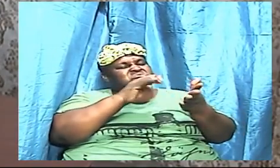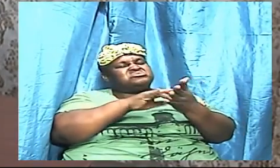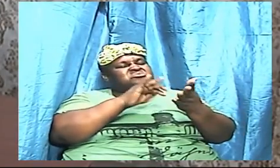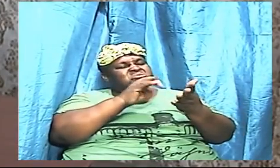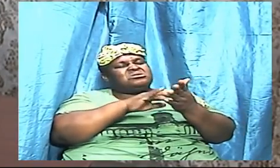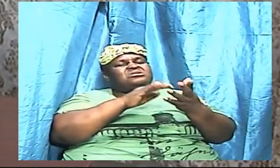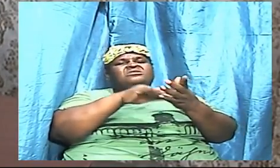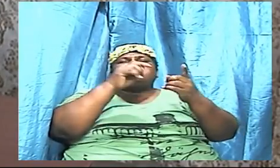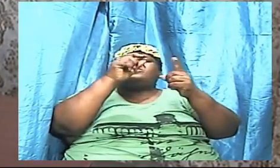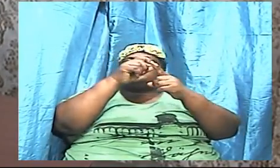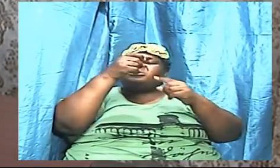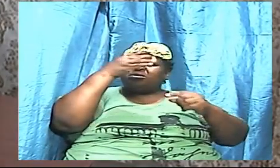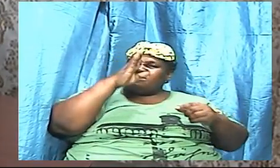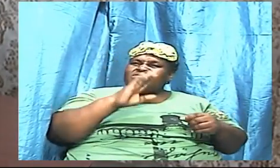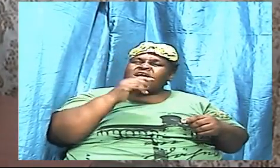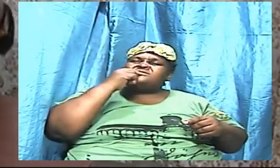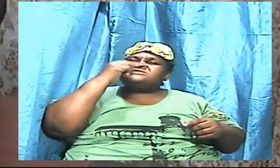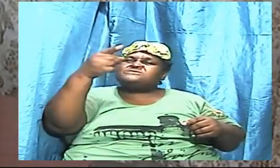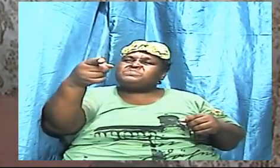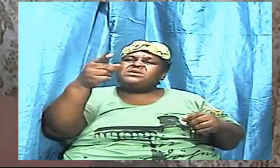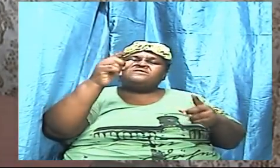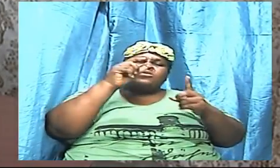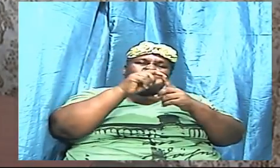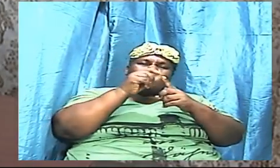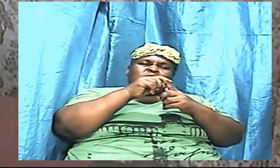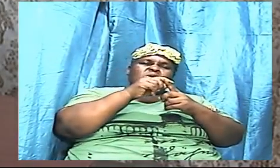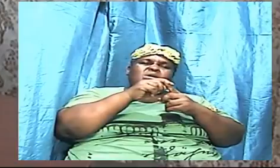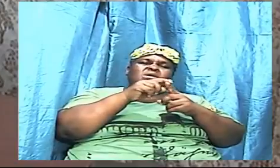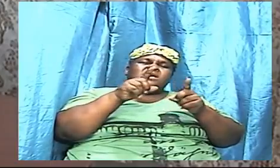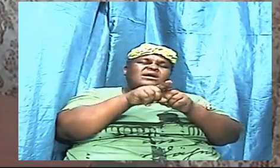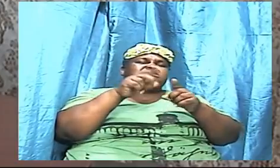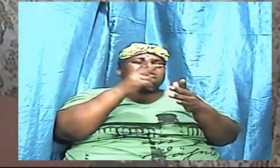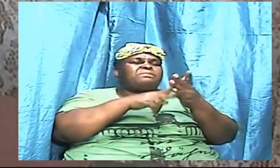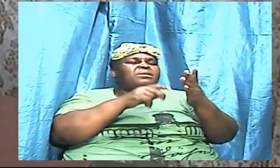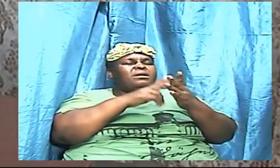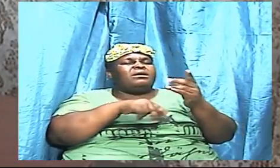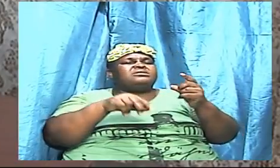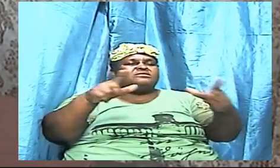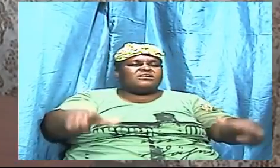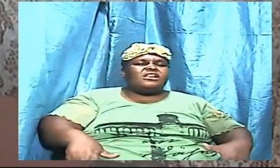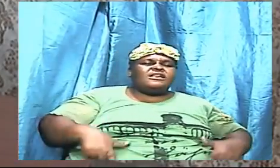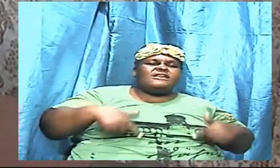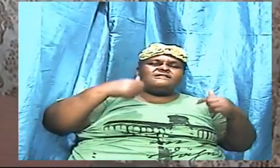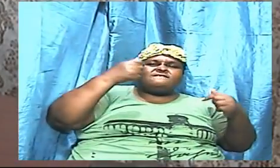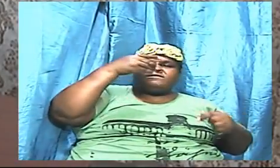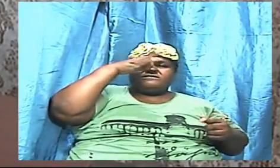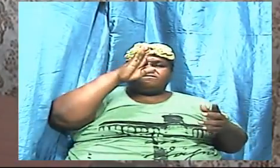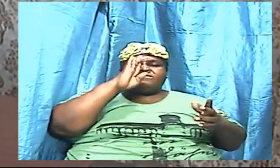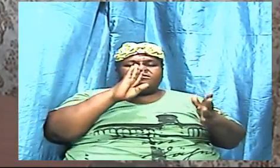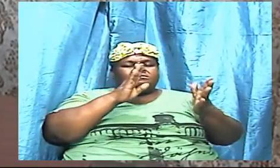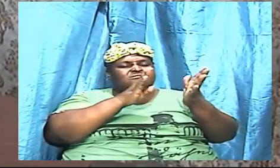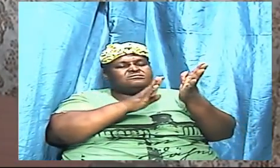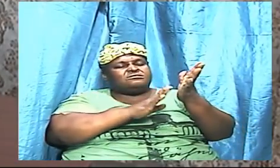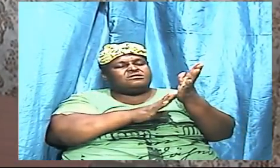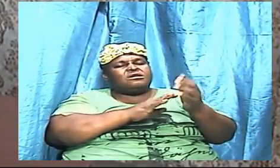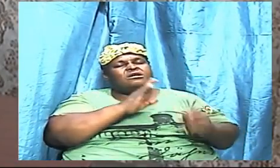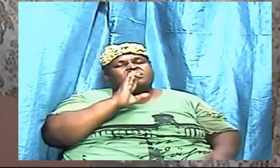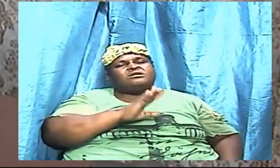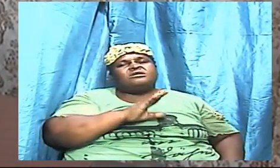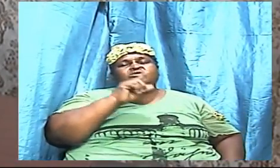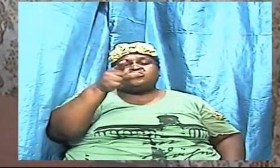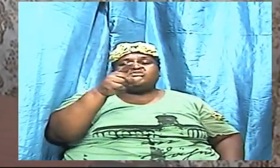and we must speak the word as a part of our walking in the word and you will be